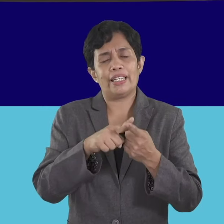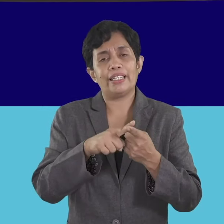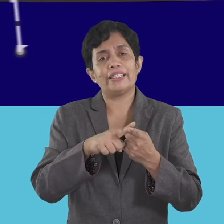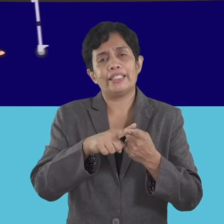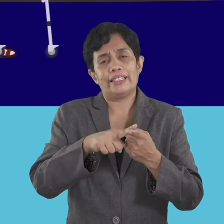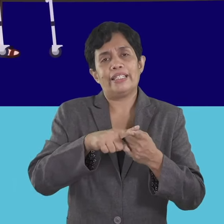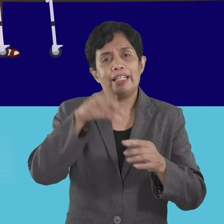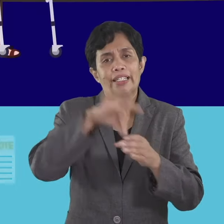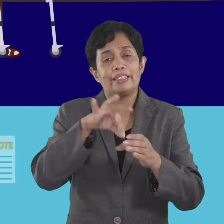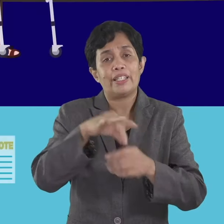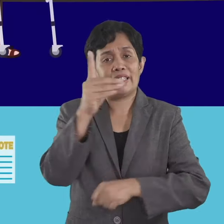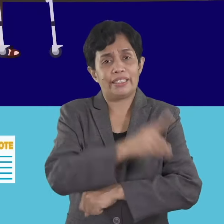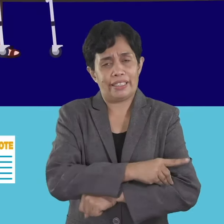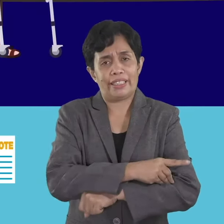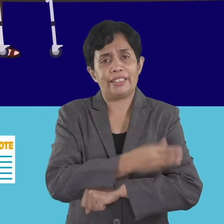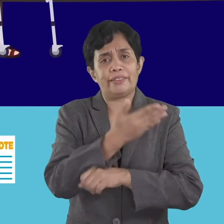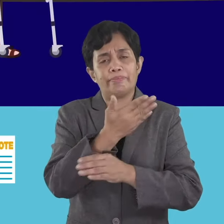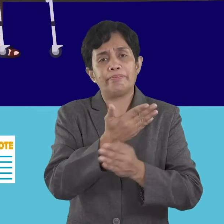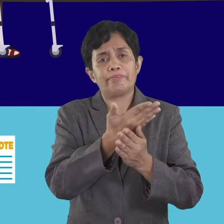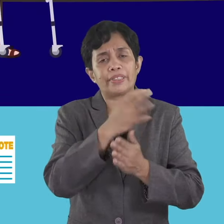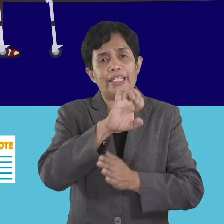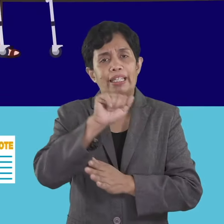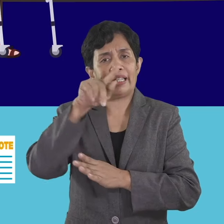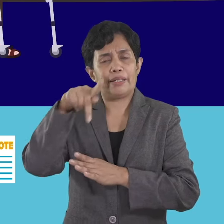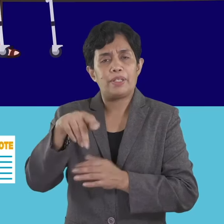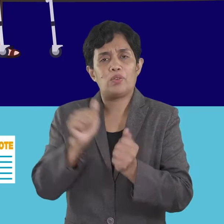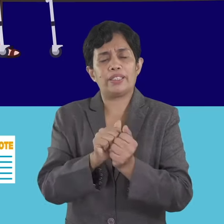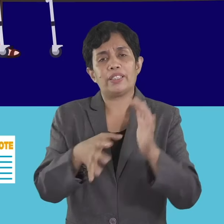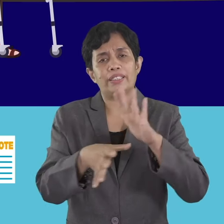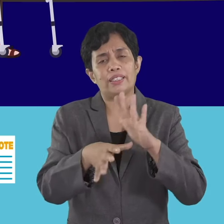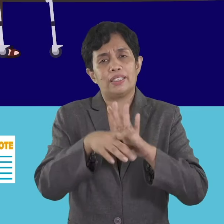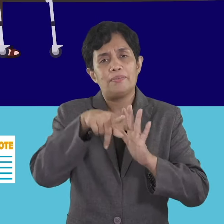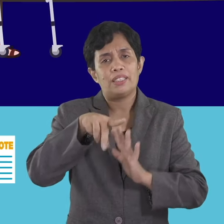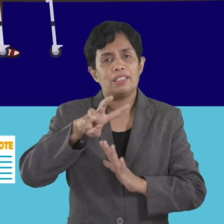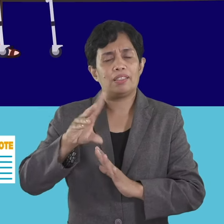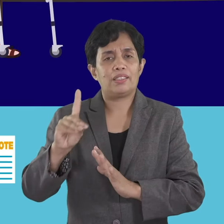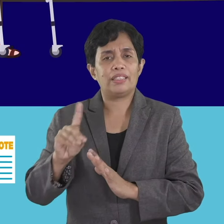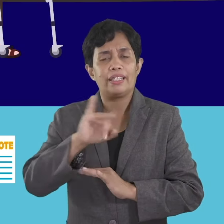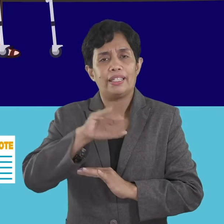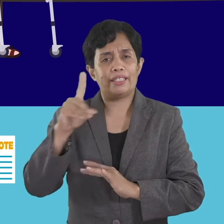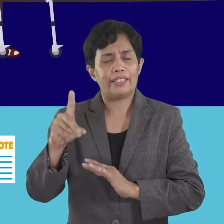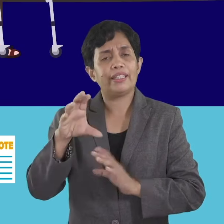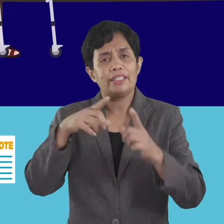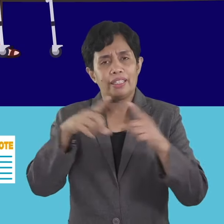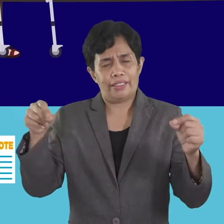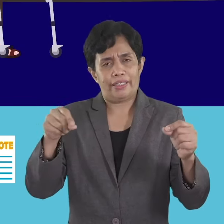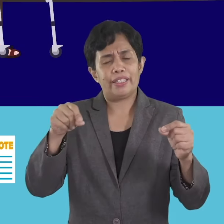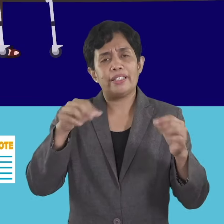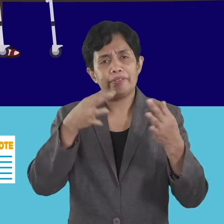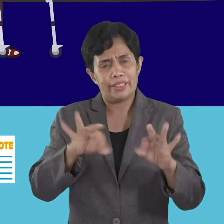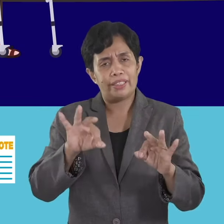Day, you show up at the EAPP with your senior or PWD ID card and accomplished authorization